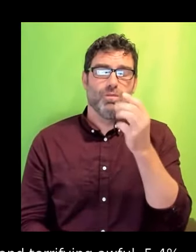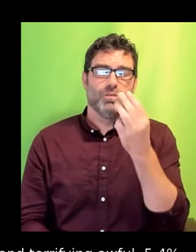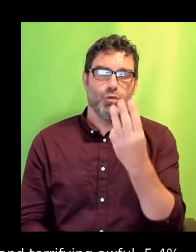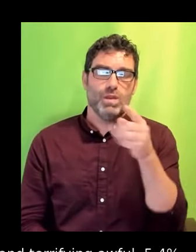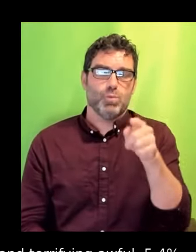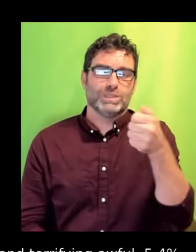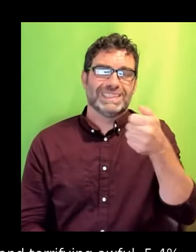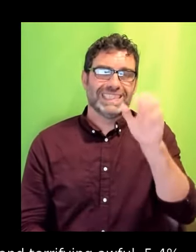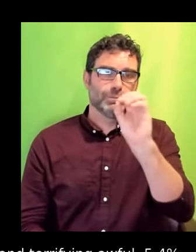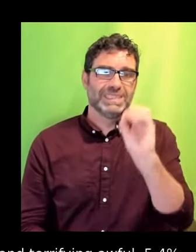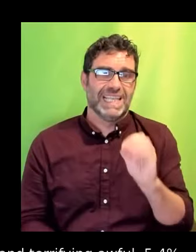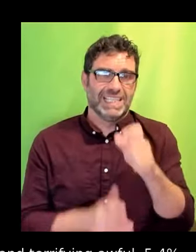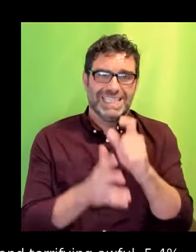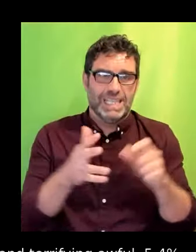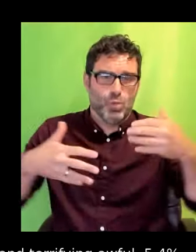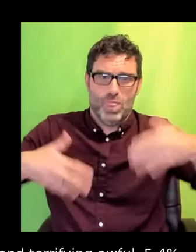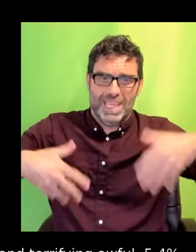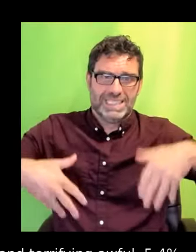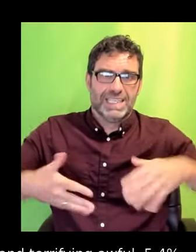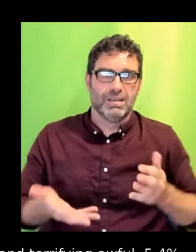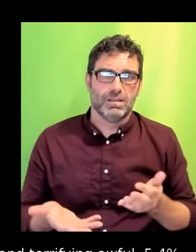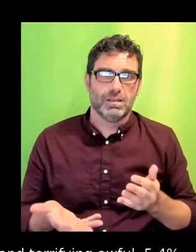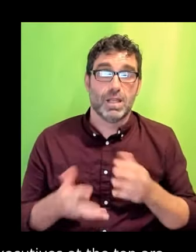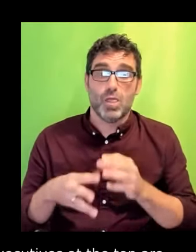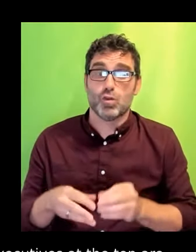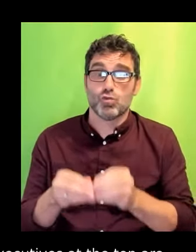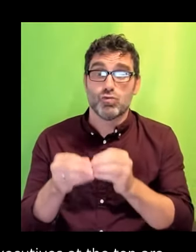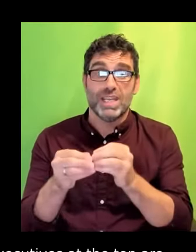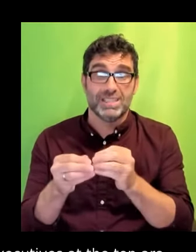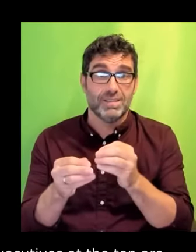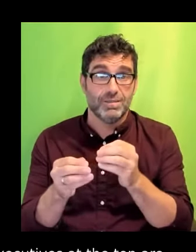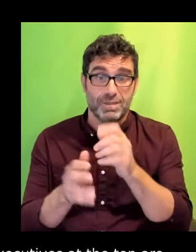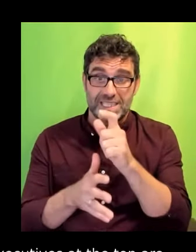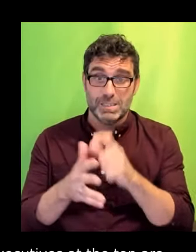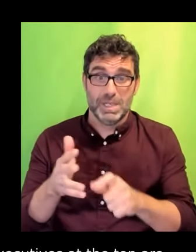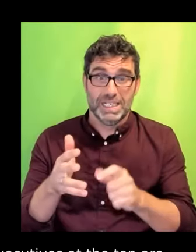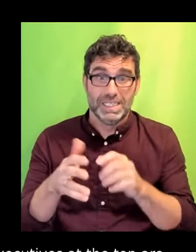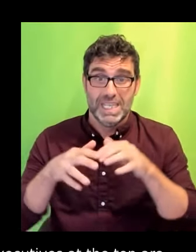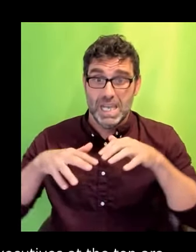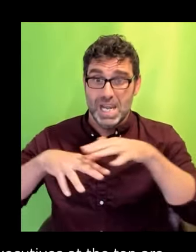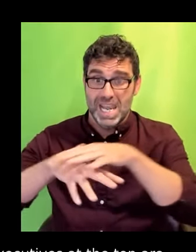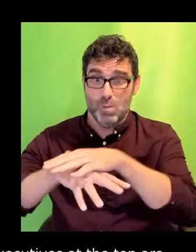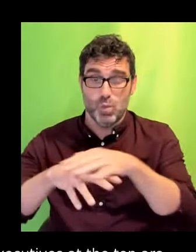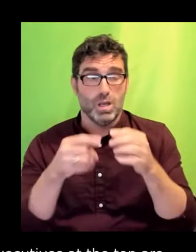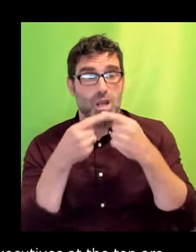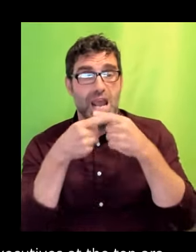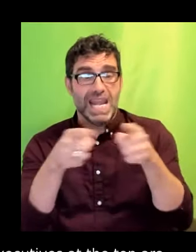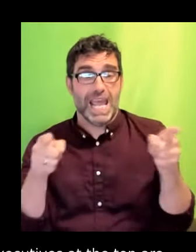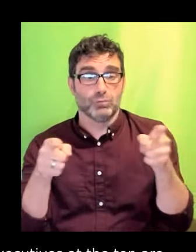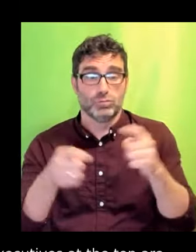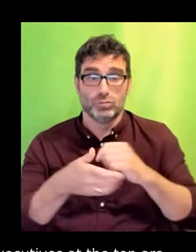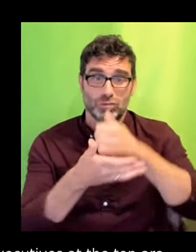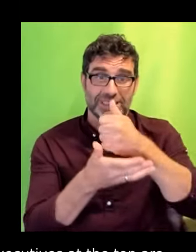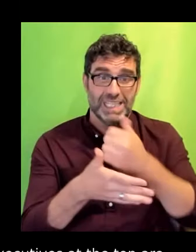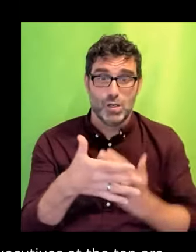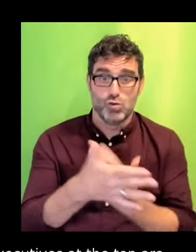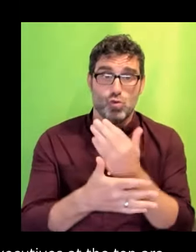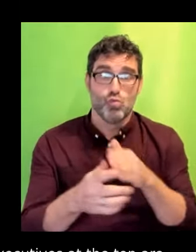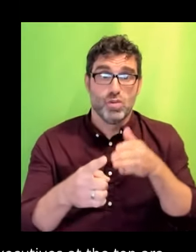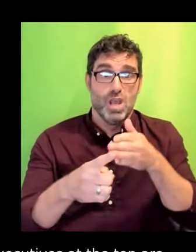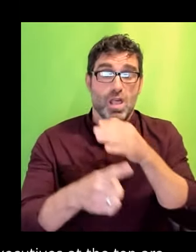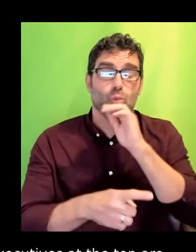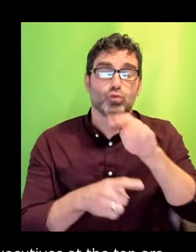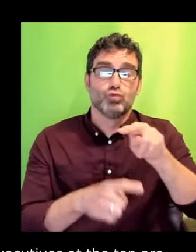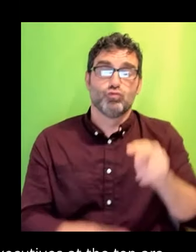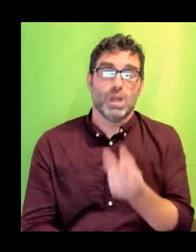The Creative Diversity Network announced in partnership with Broadcaster to set a target of doubling disability representation in front and behind